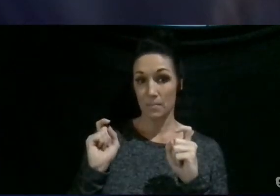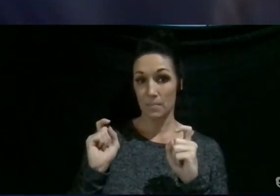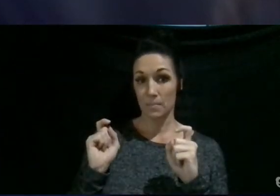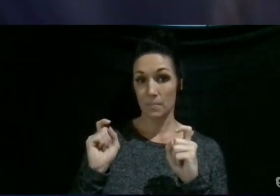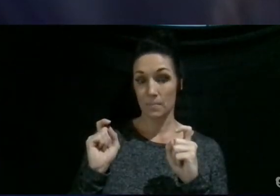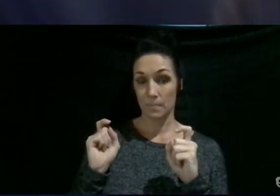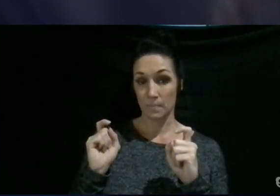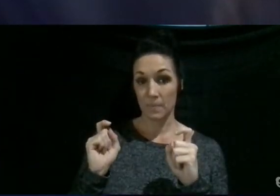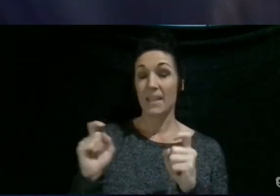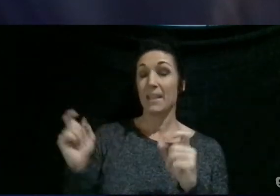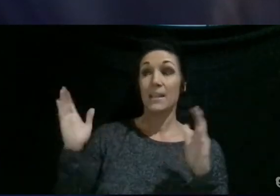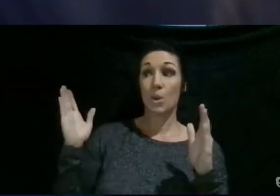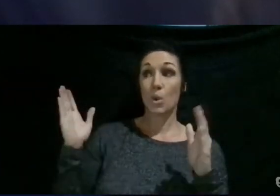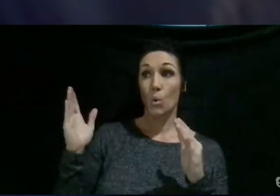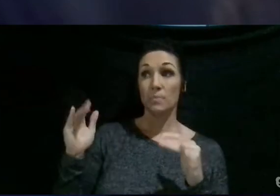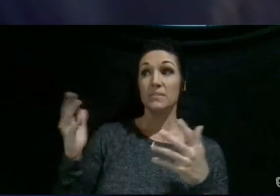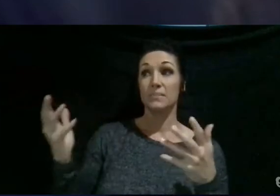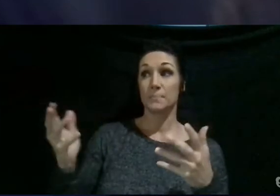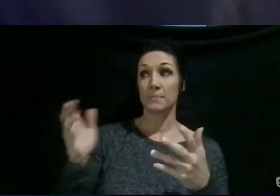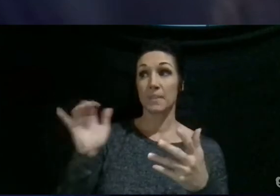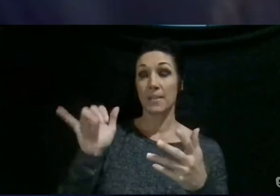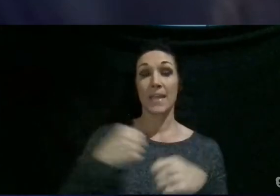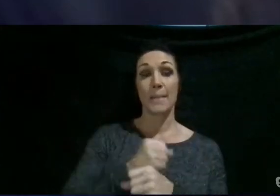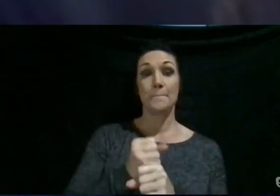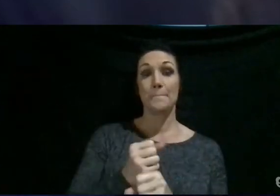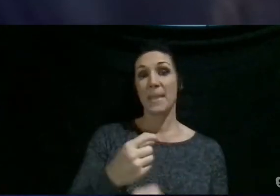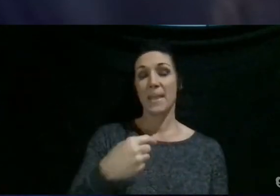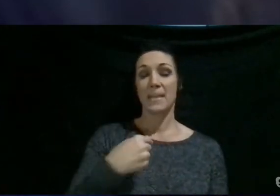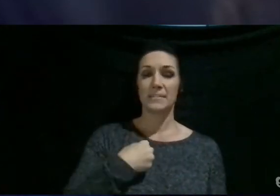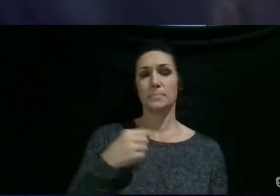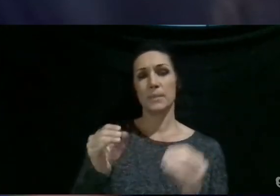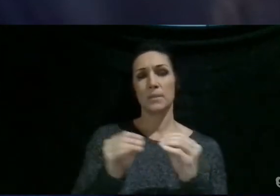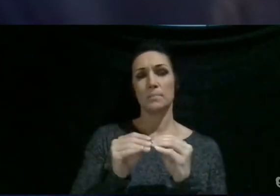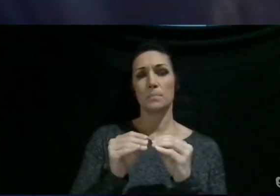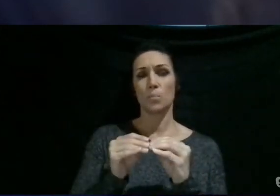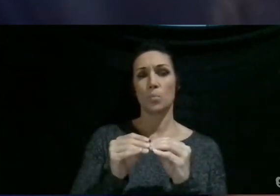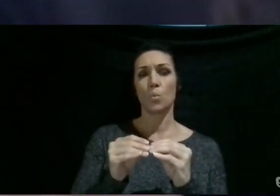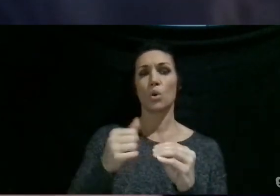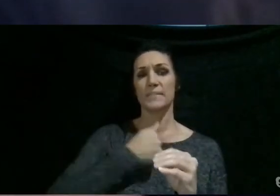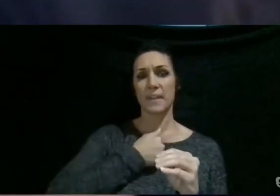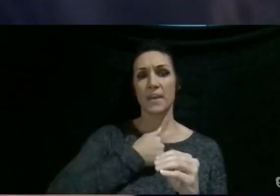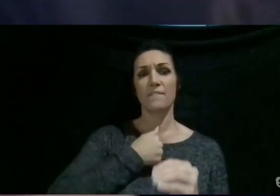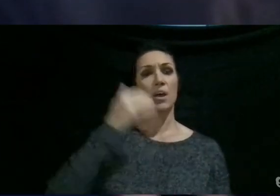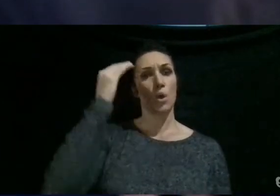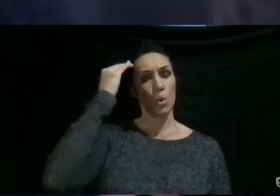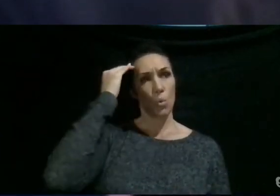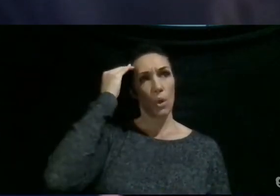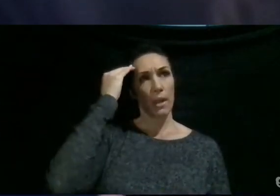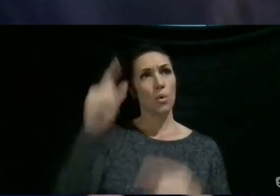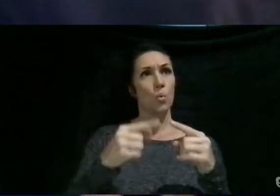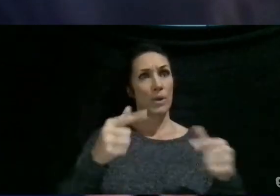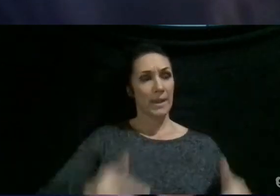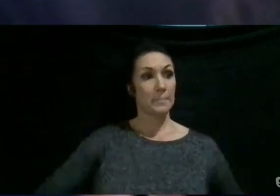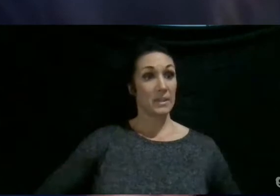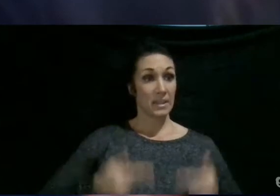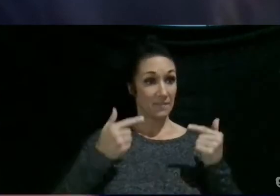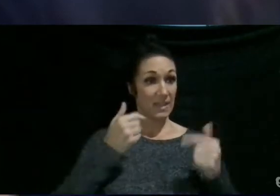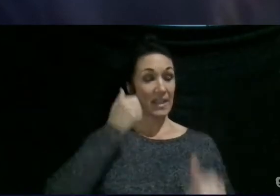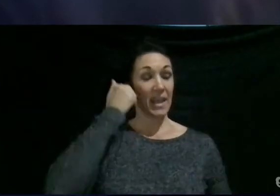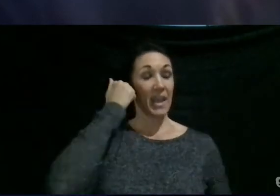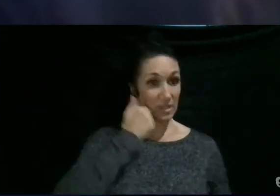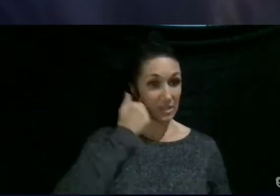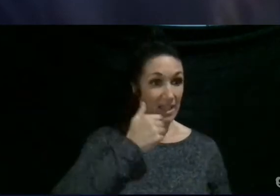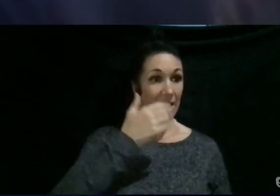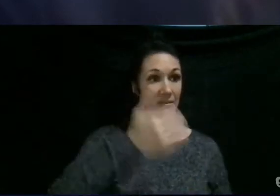that that makes me more self-aware when I am living that through my day that